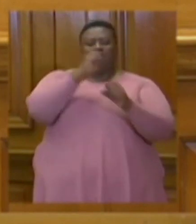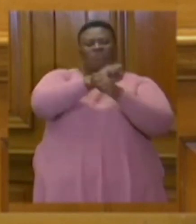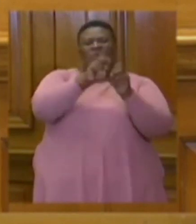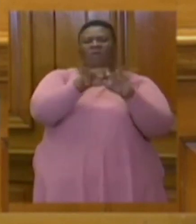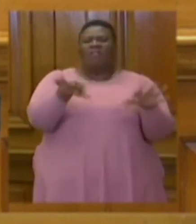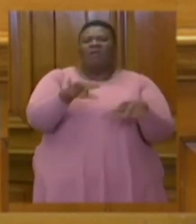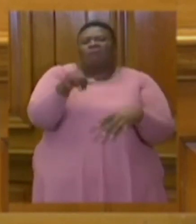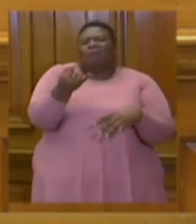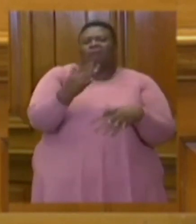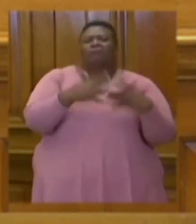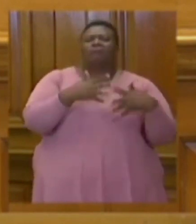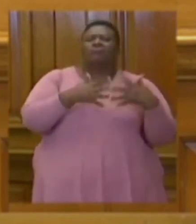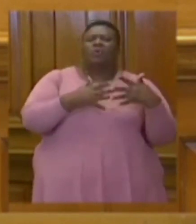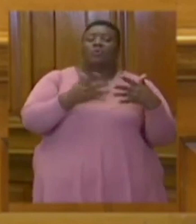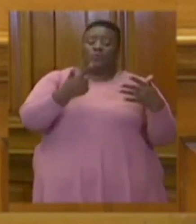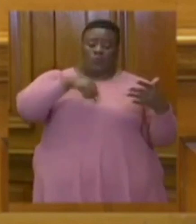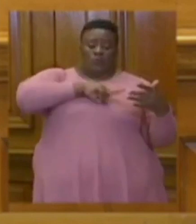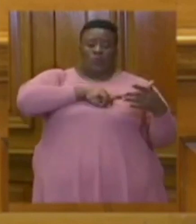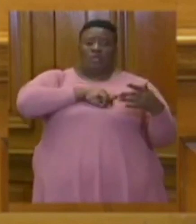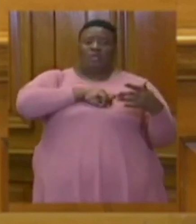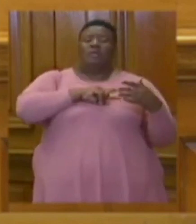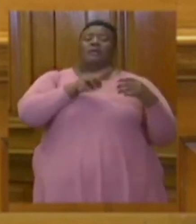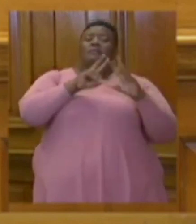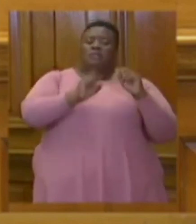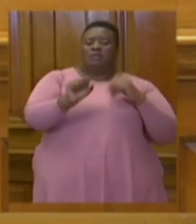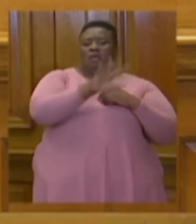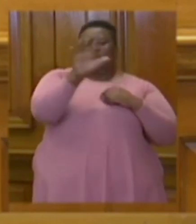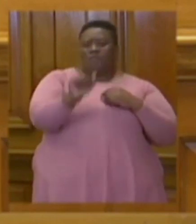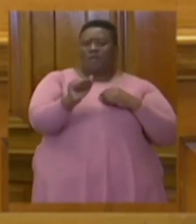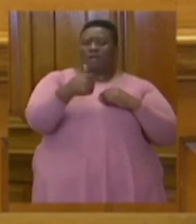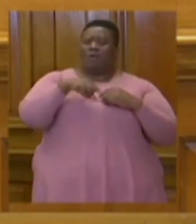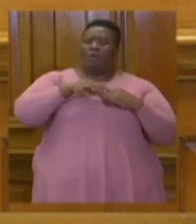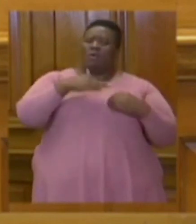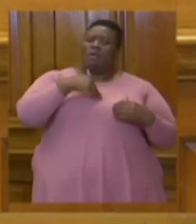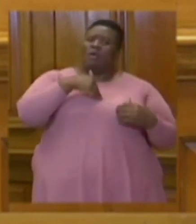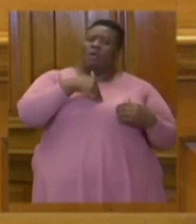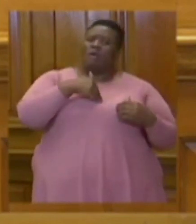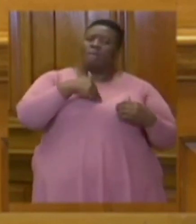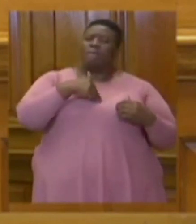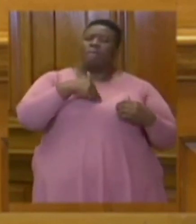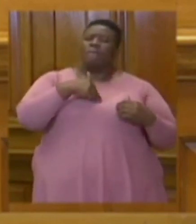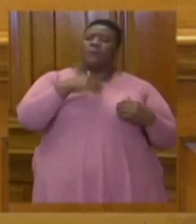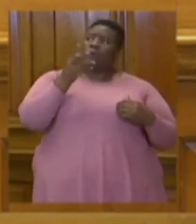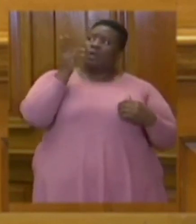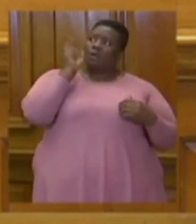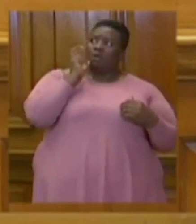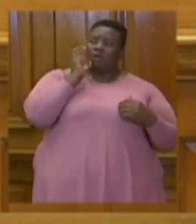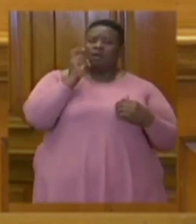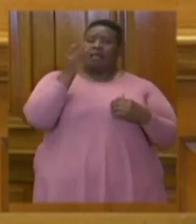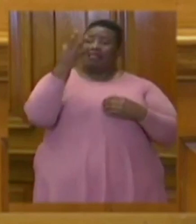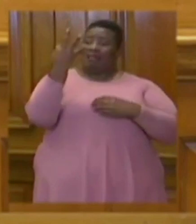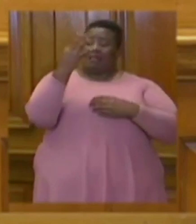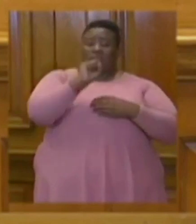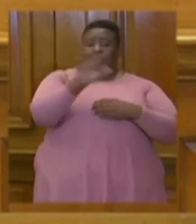As a nation, we were deeply saddened to learn that in the last few days, three South